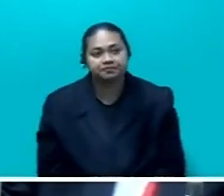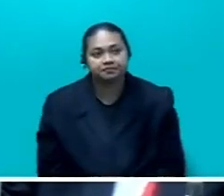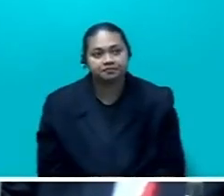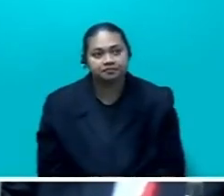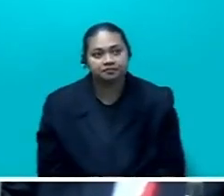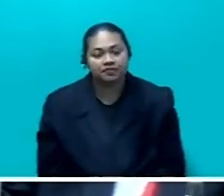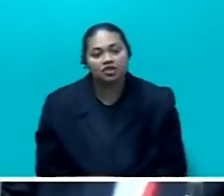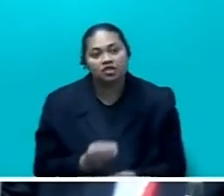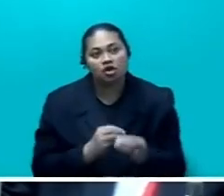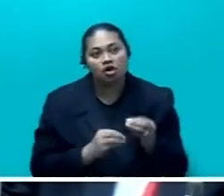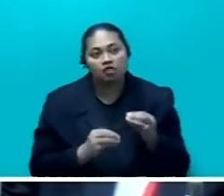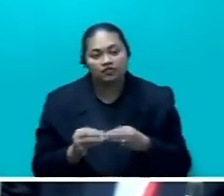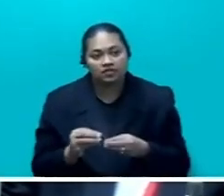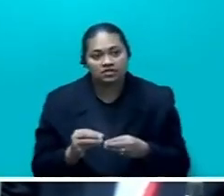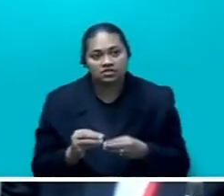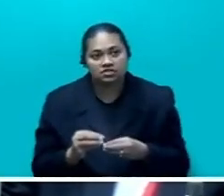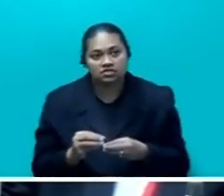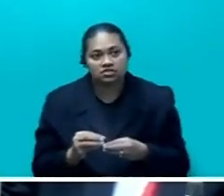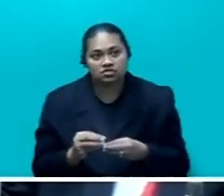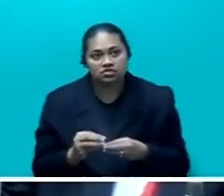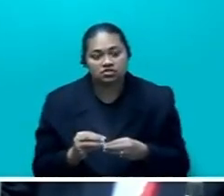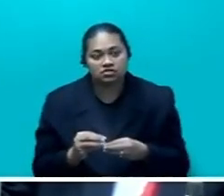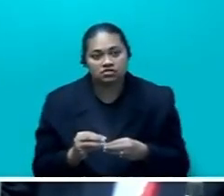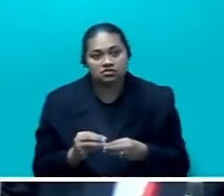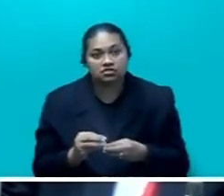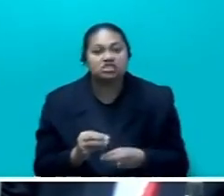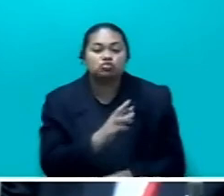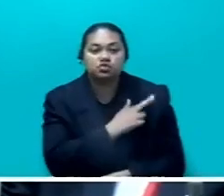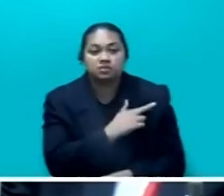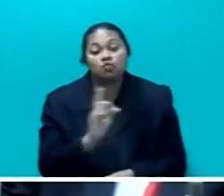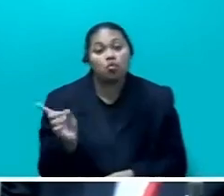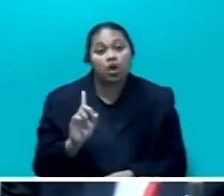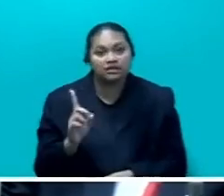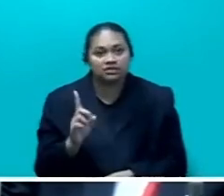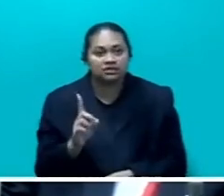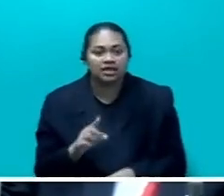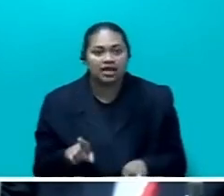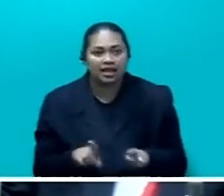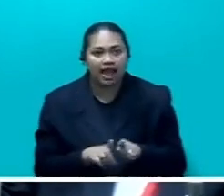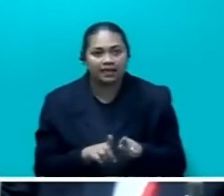Immigration is responsible for border security, looking after